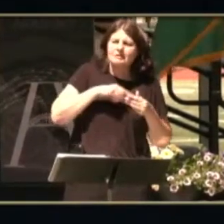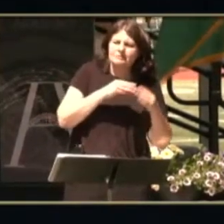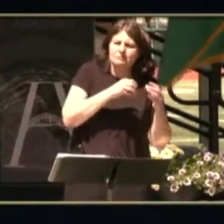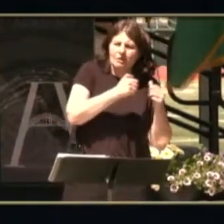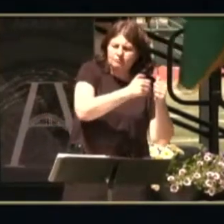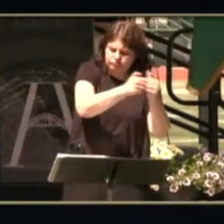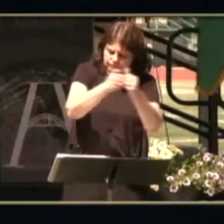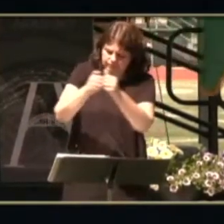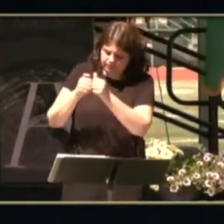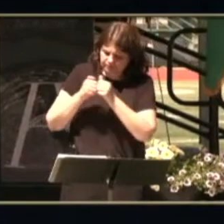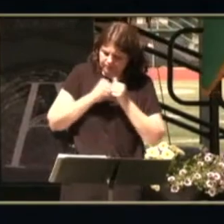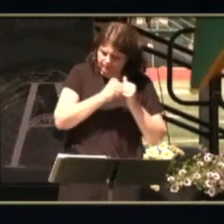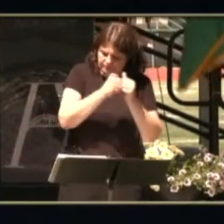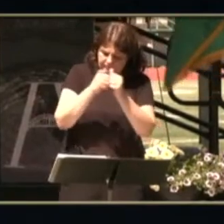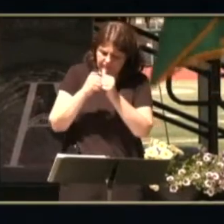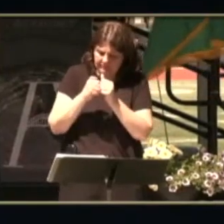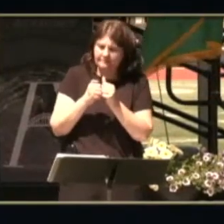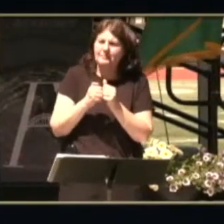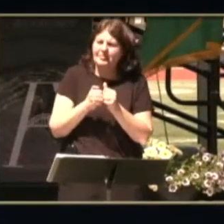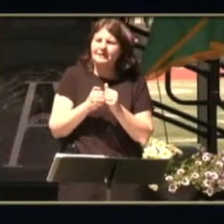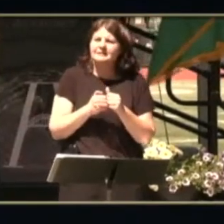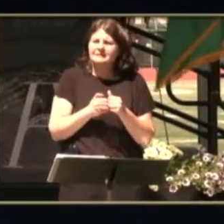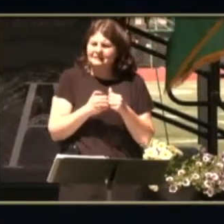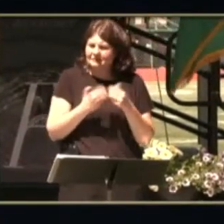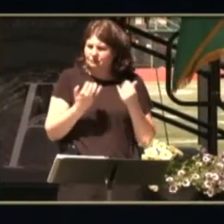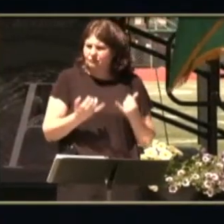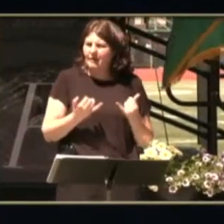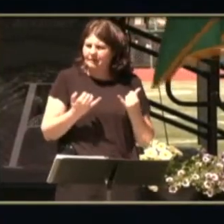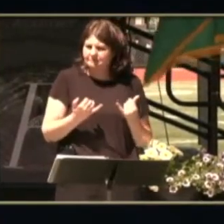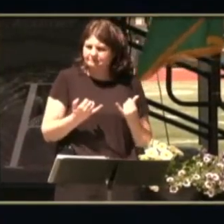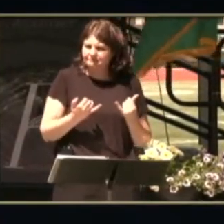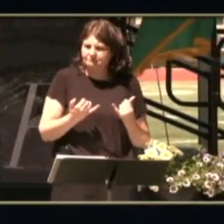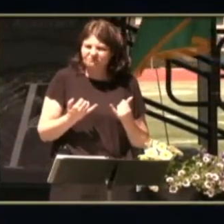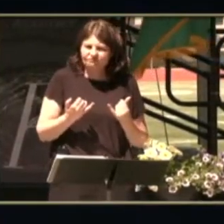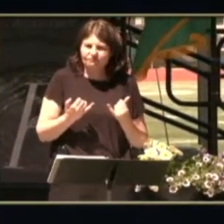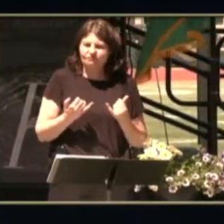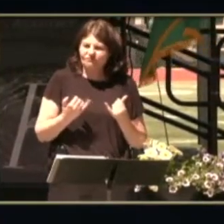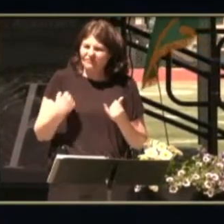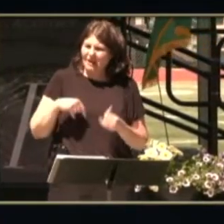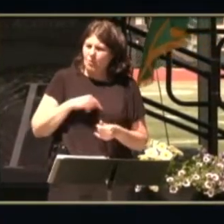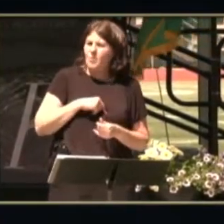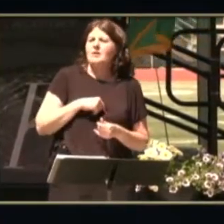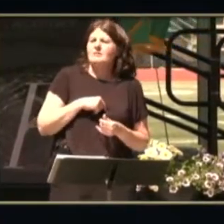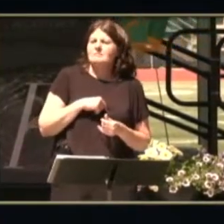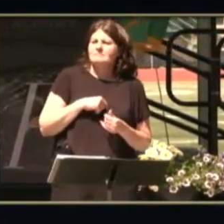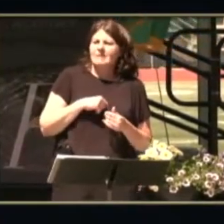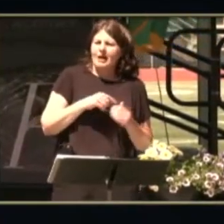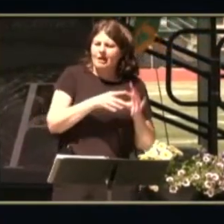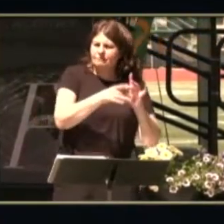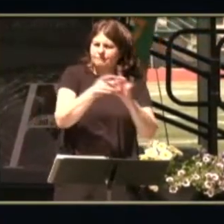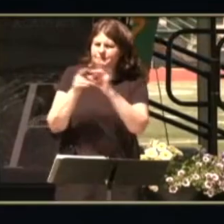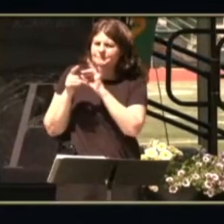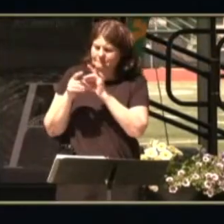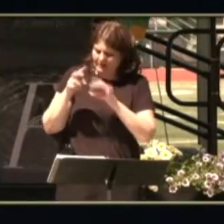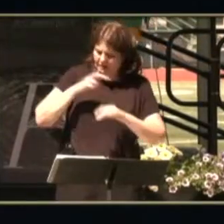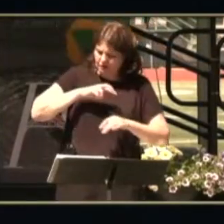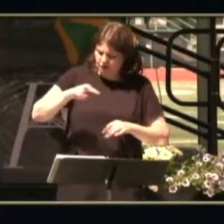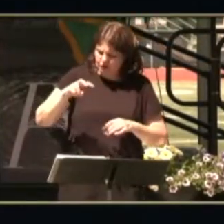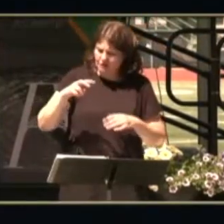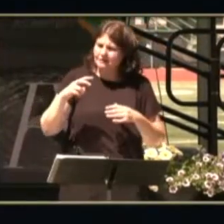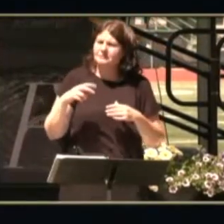get to on this to live uh yeah